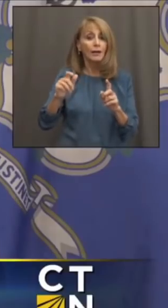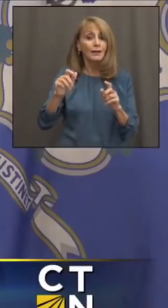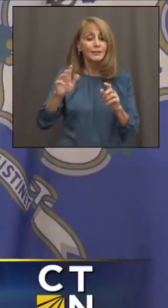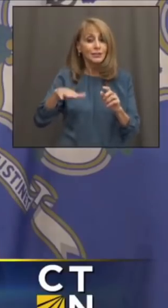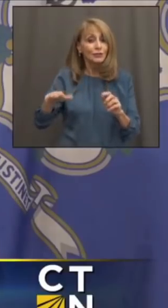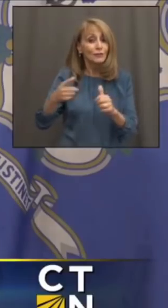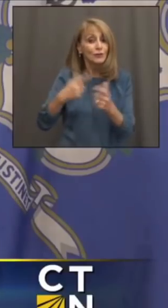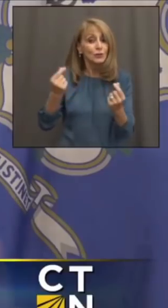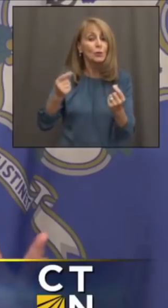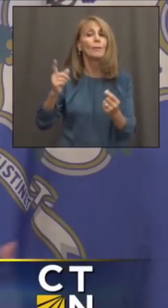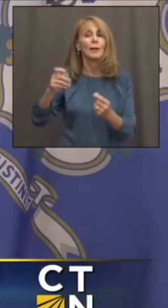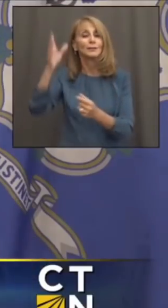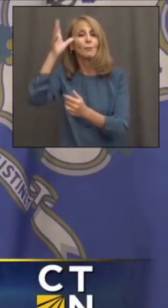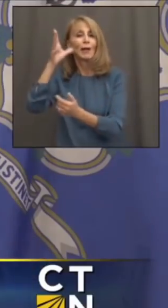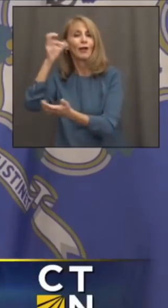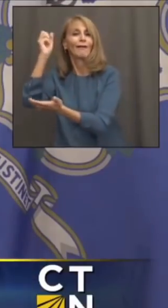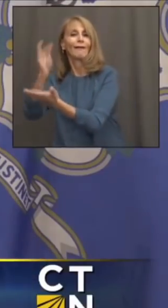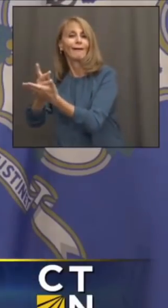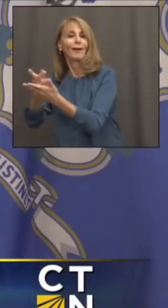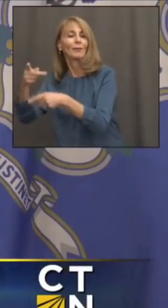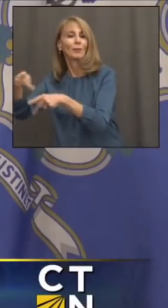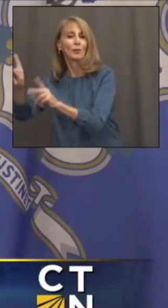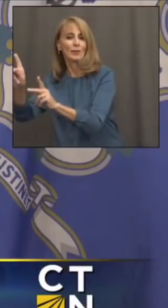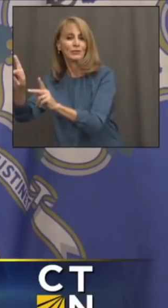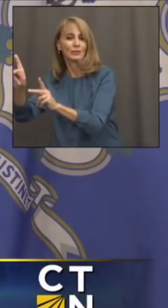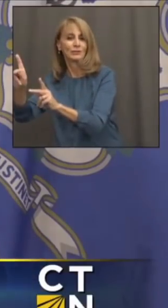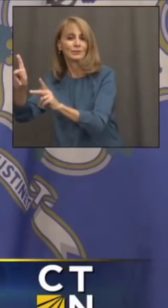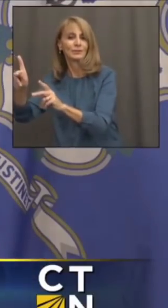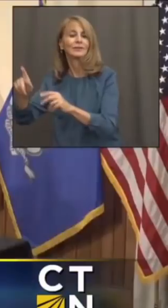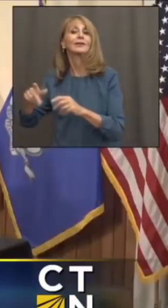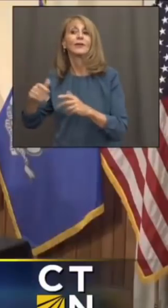hopefully we can roll it out through existing channels.